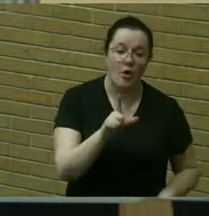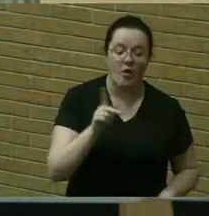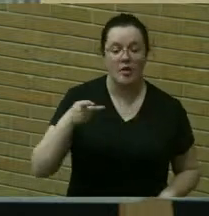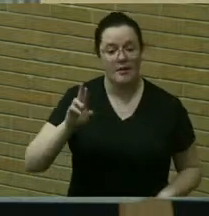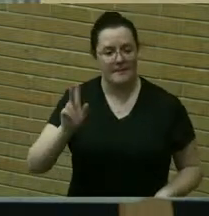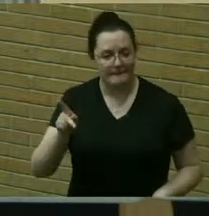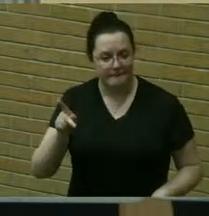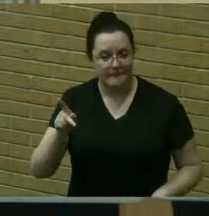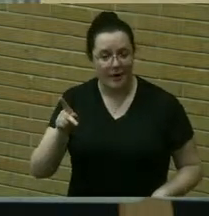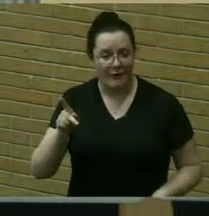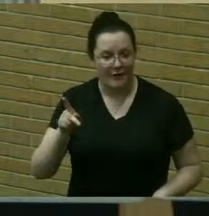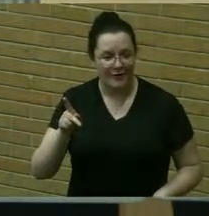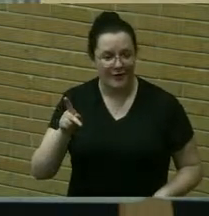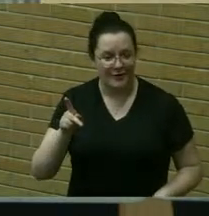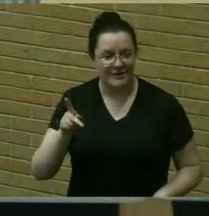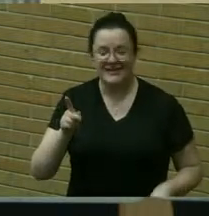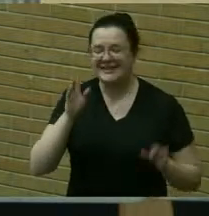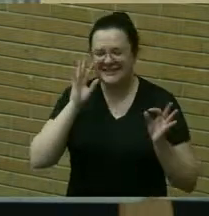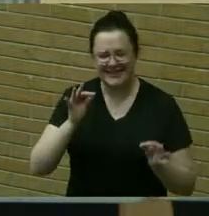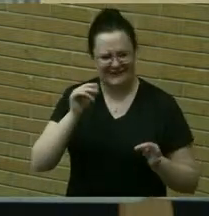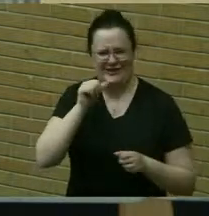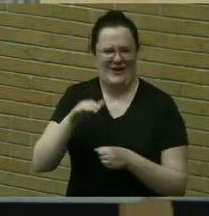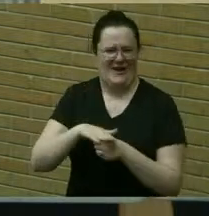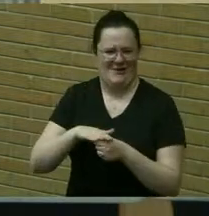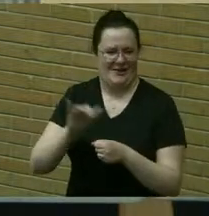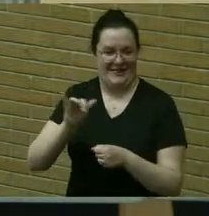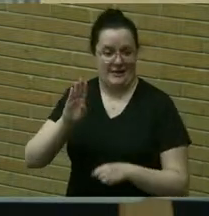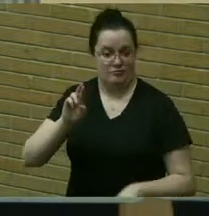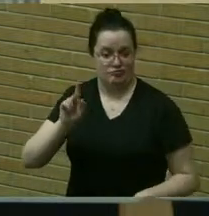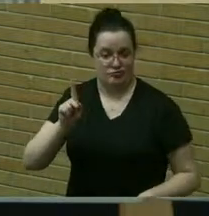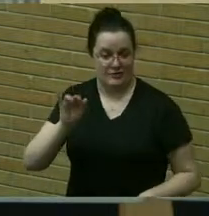certainly not in areas like the brickyard trail